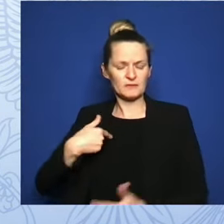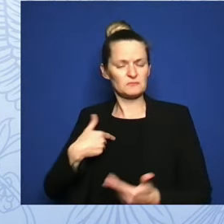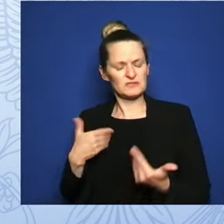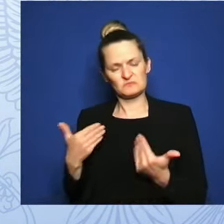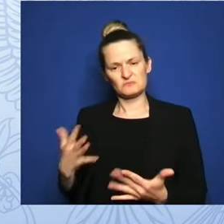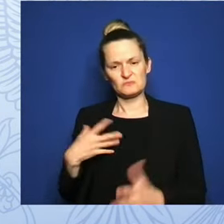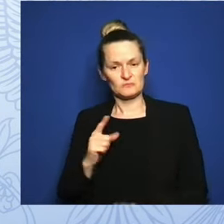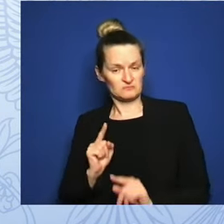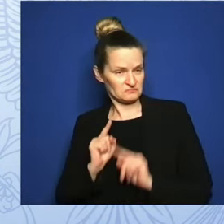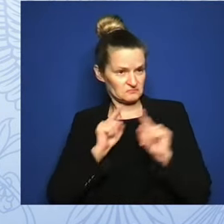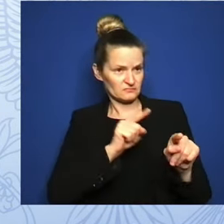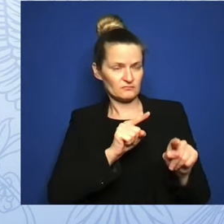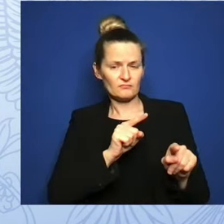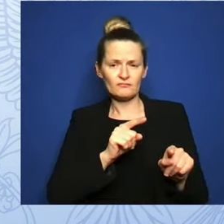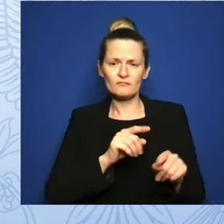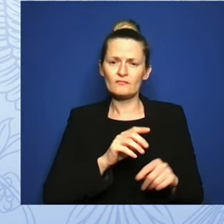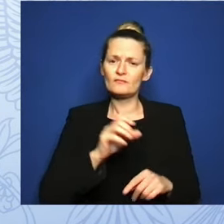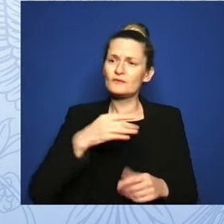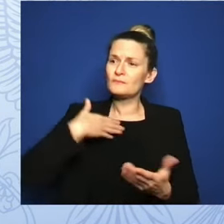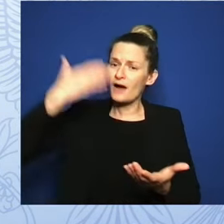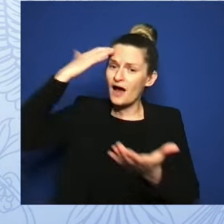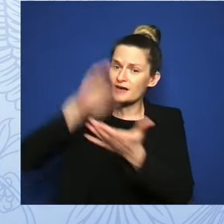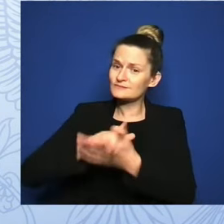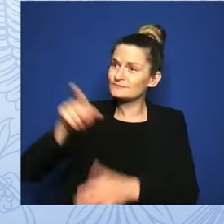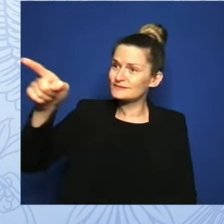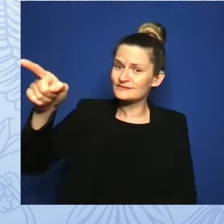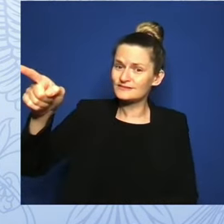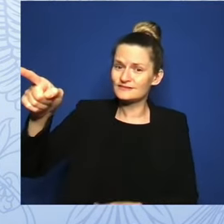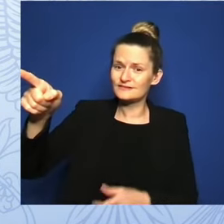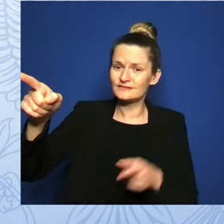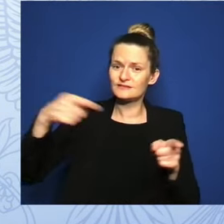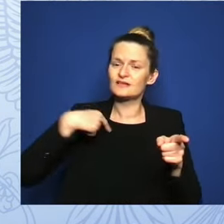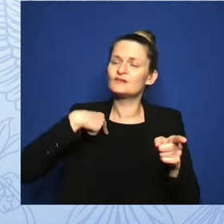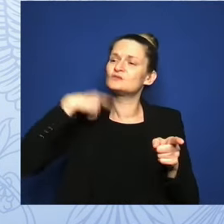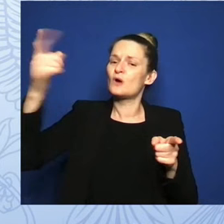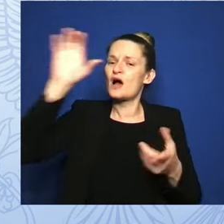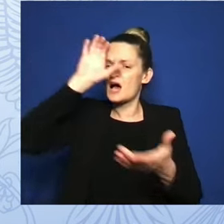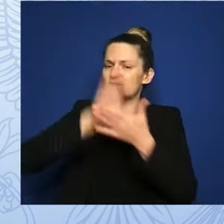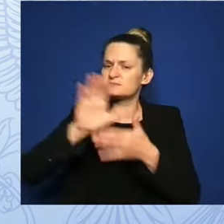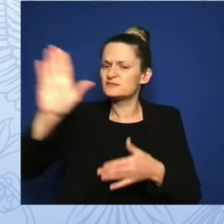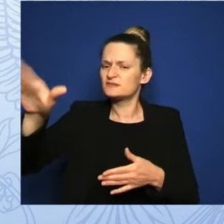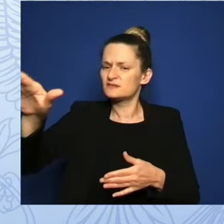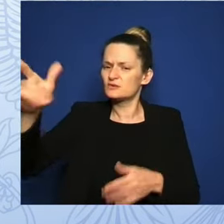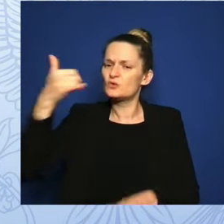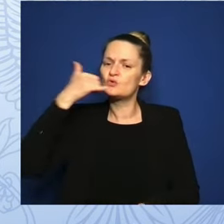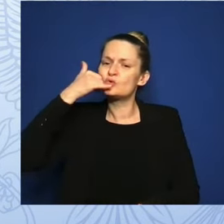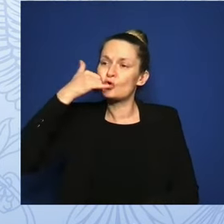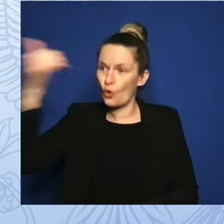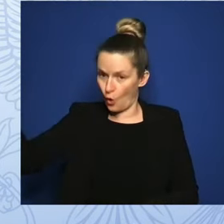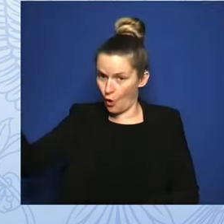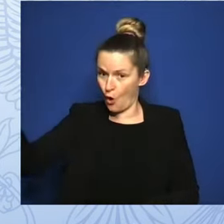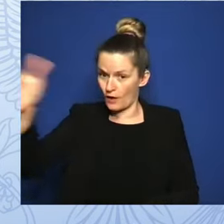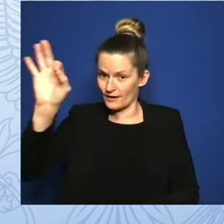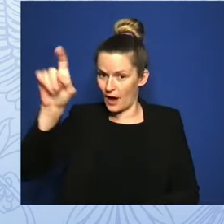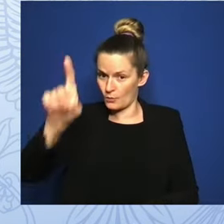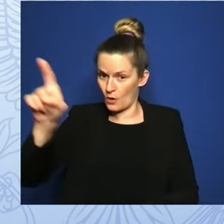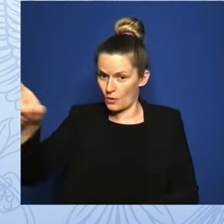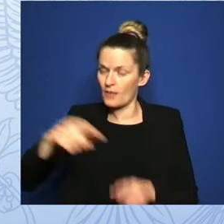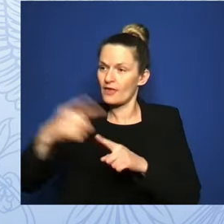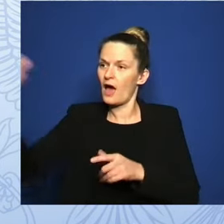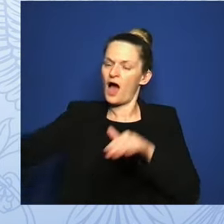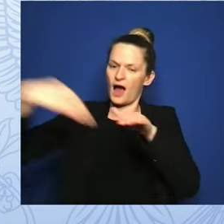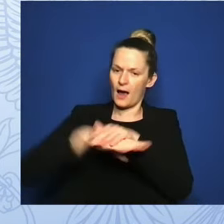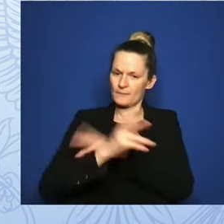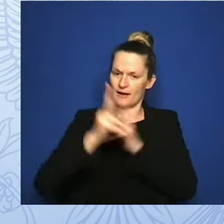called him and said, call 911 right away, then come inside. I was hemorrhaging so much blood that I